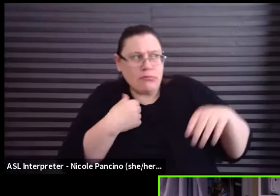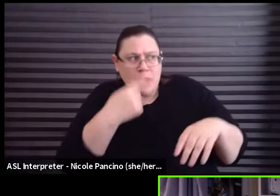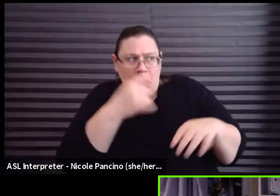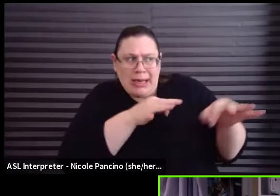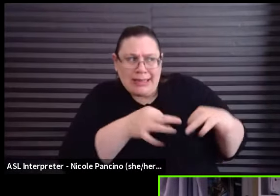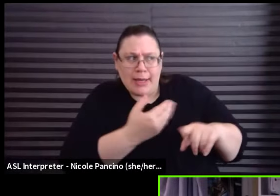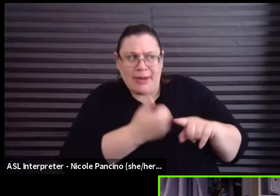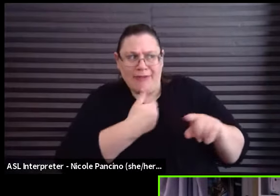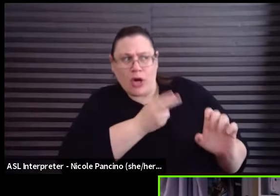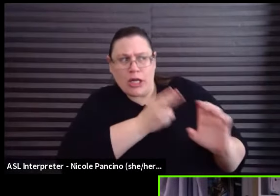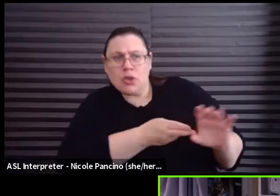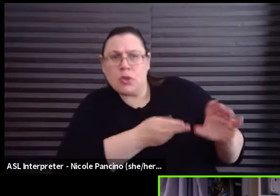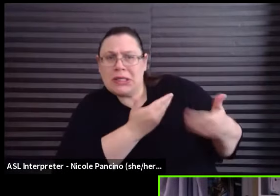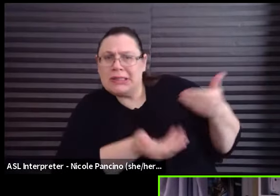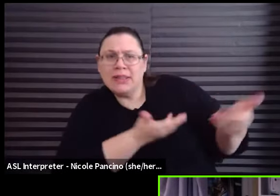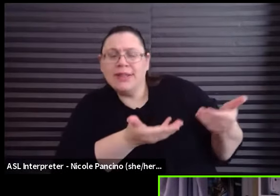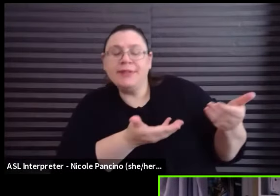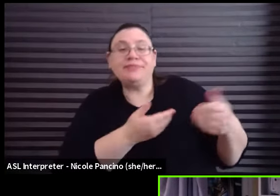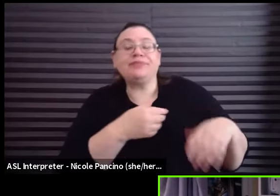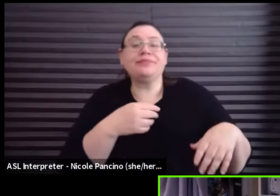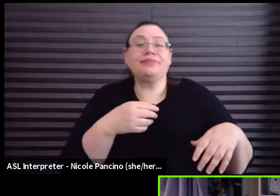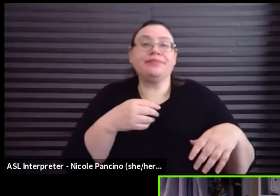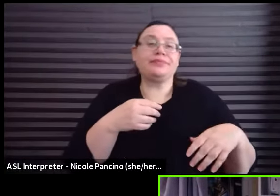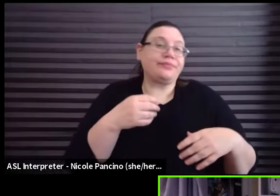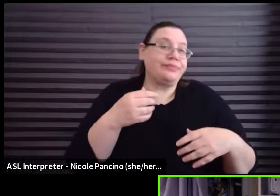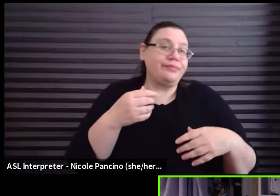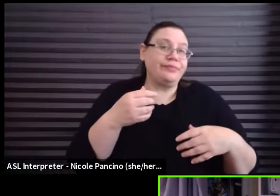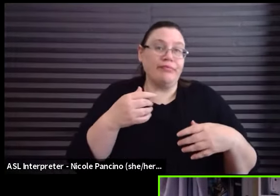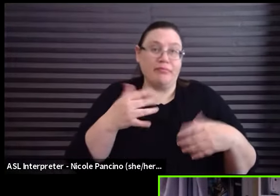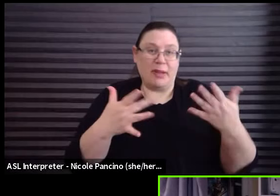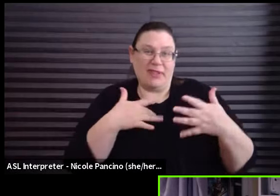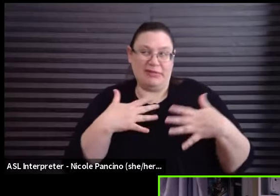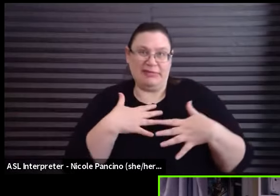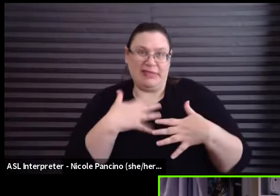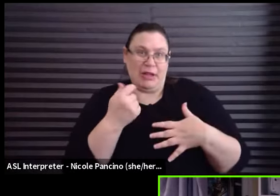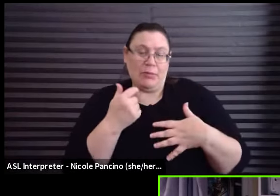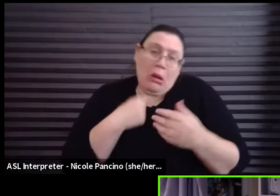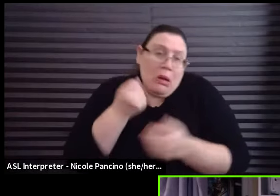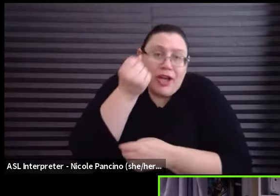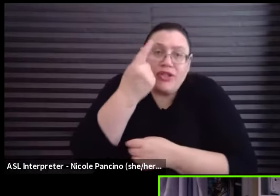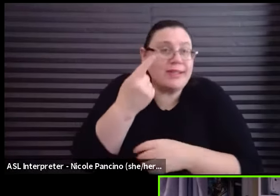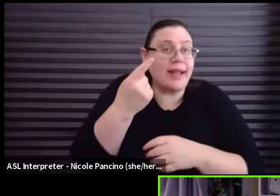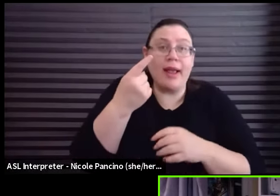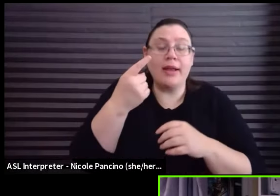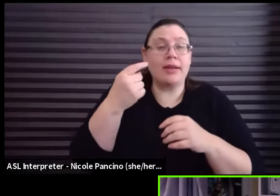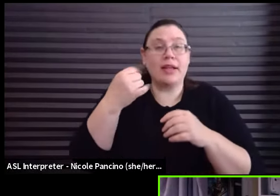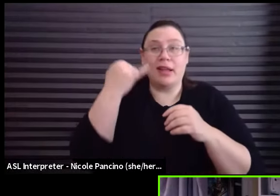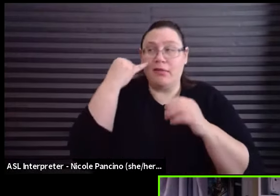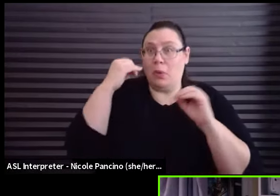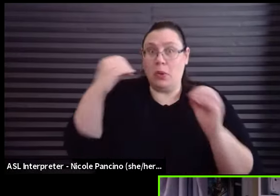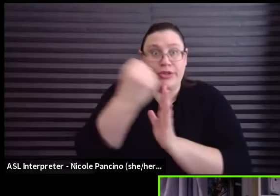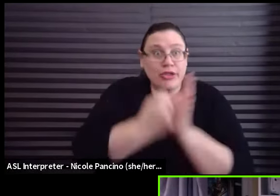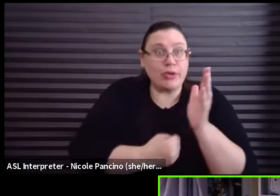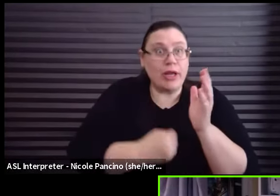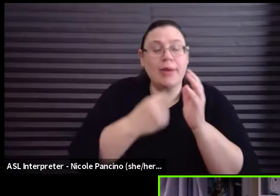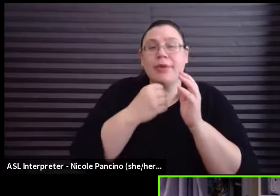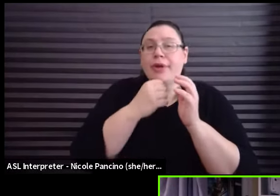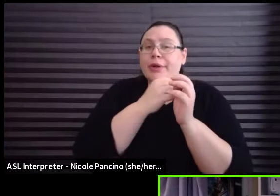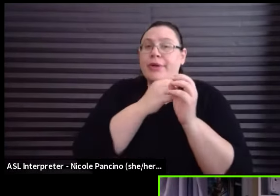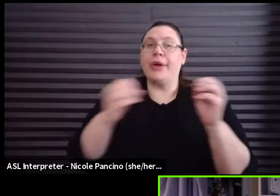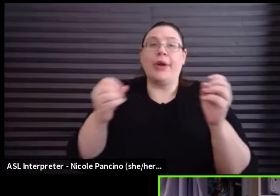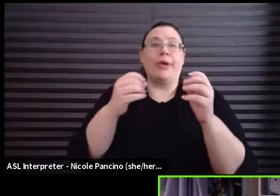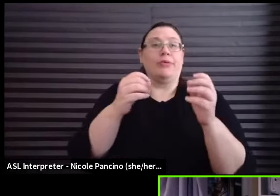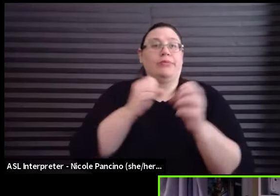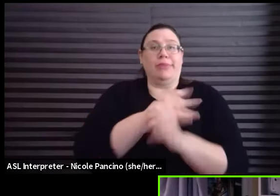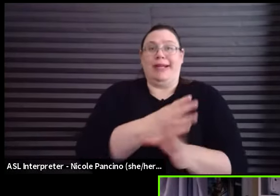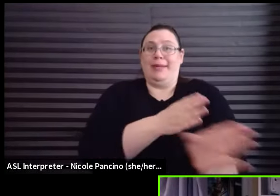into. There could be some fear around that, which I understand if you don't have a script, if you don't have a safety net and you're asked to be funny,